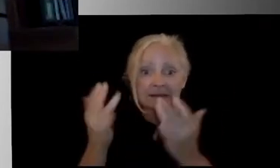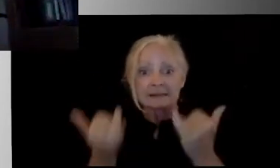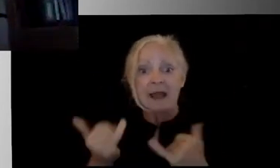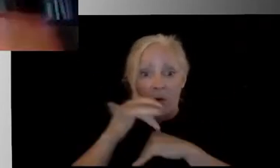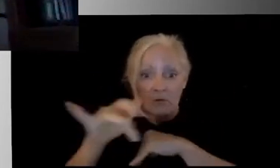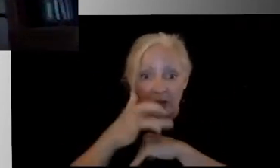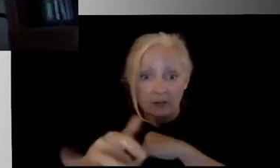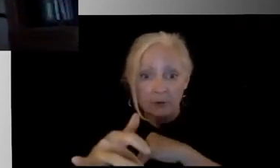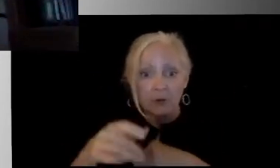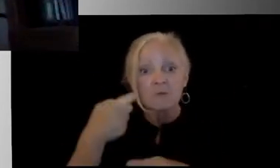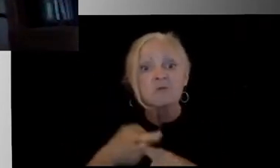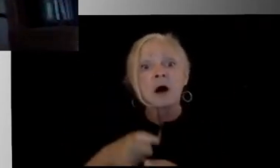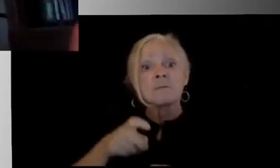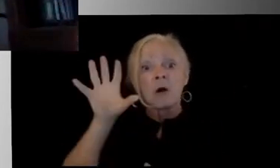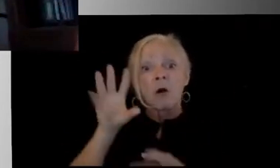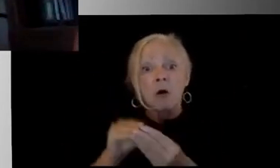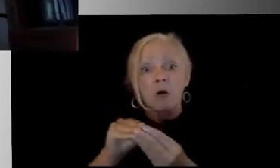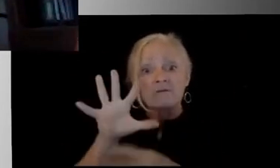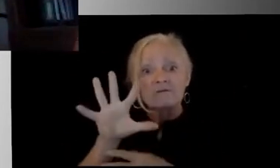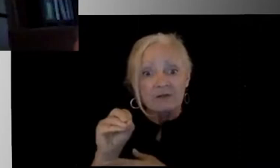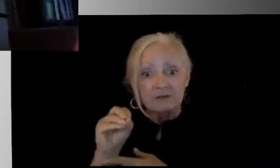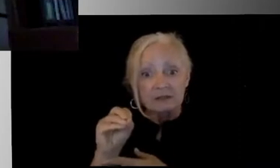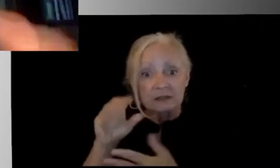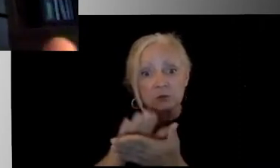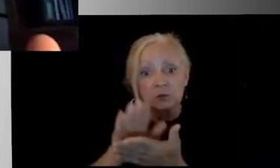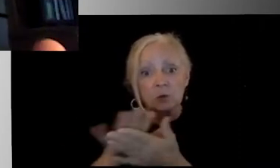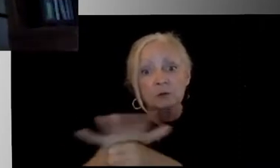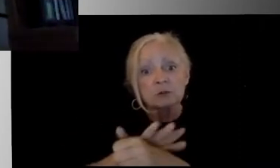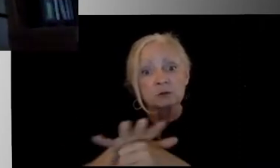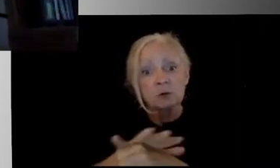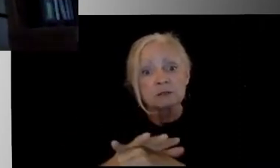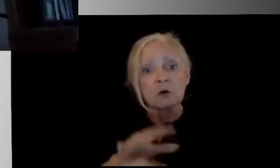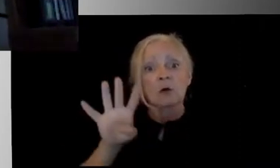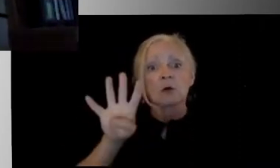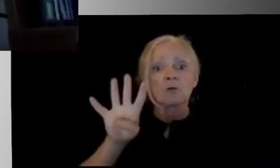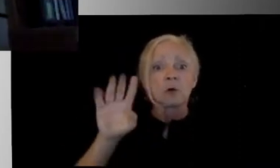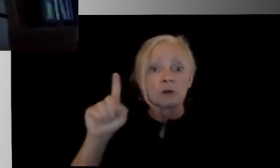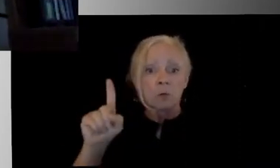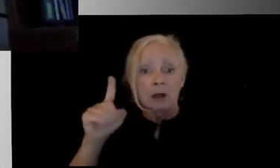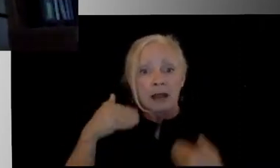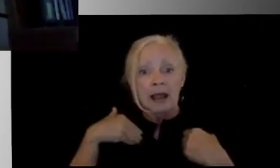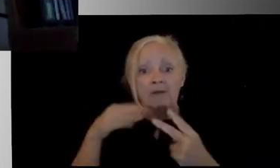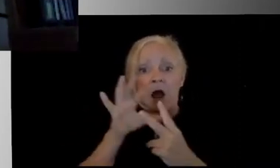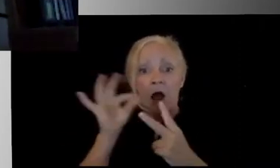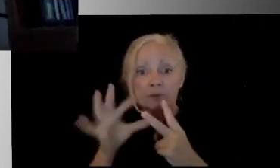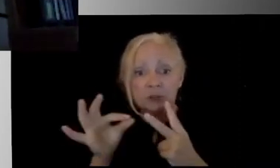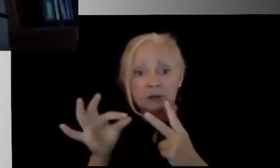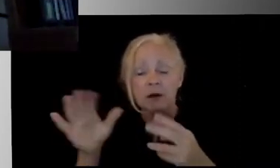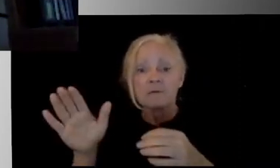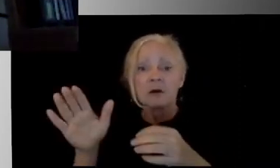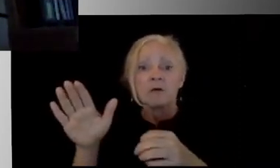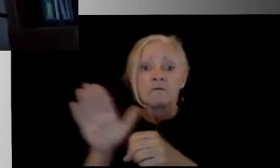was out of the 50 school districts. 41 are going to be offering an option of full-time or in-person